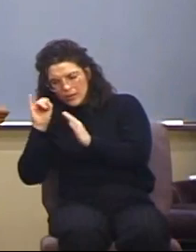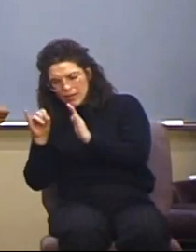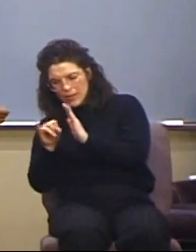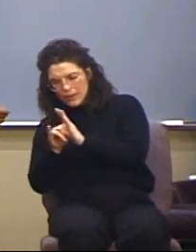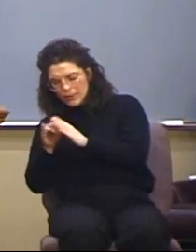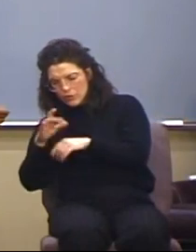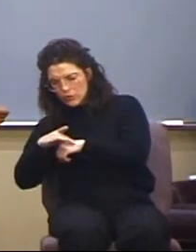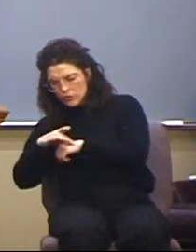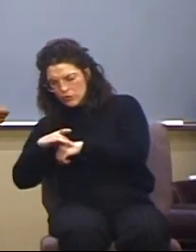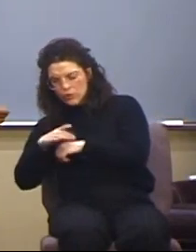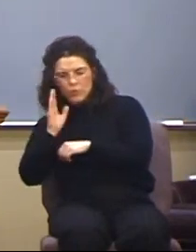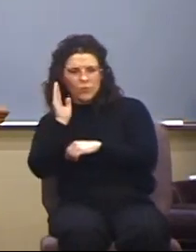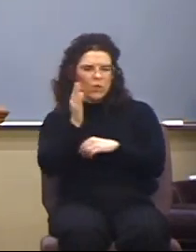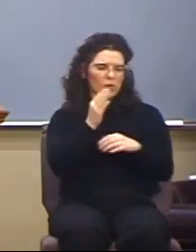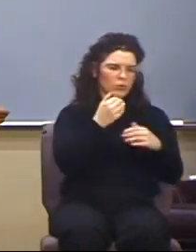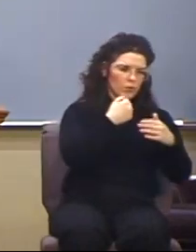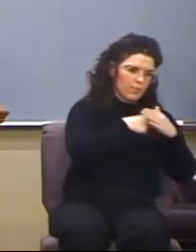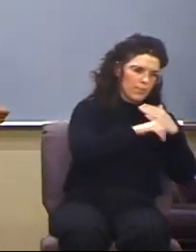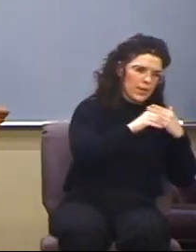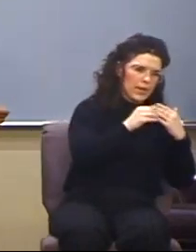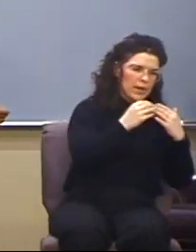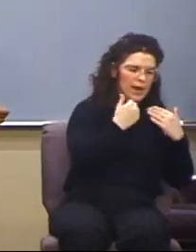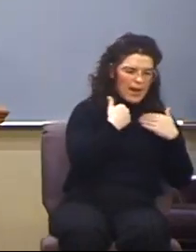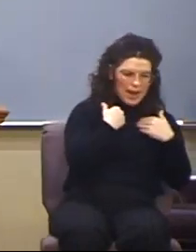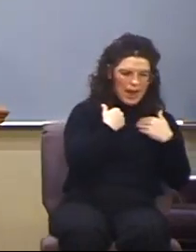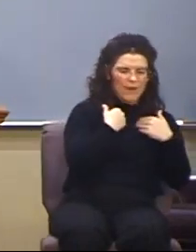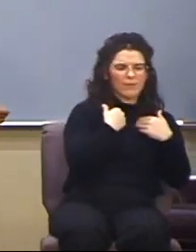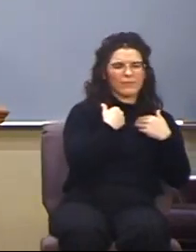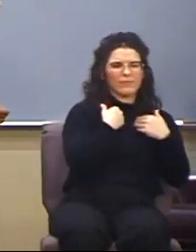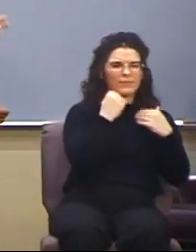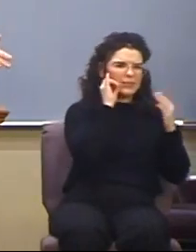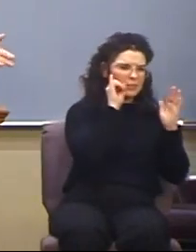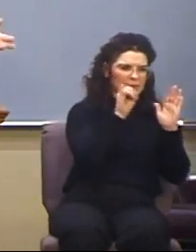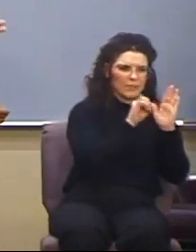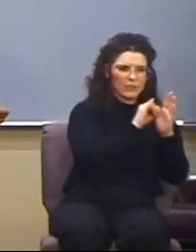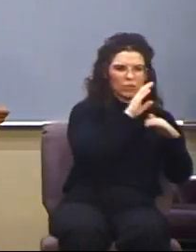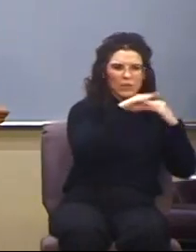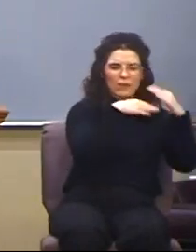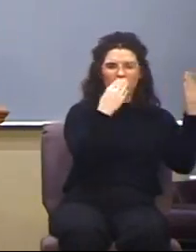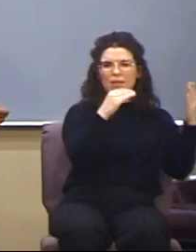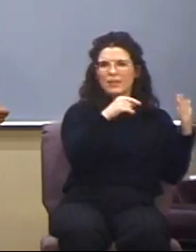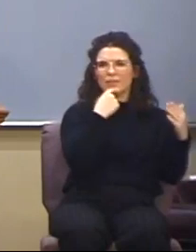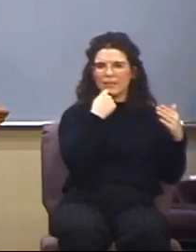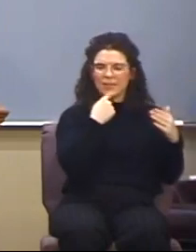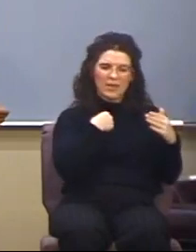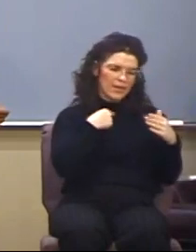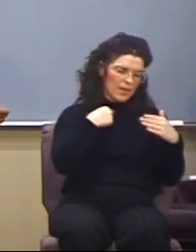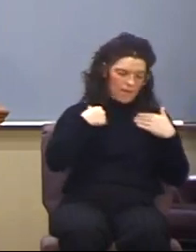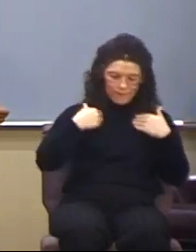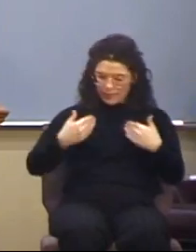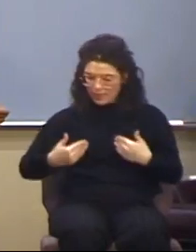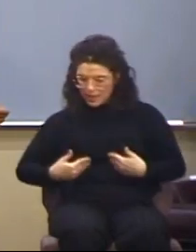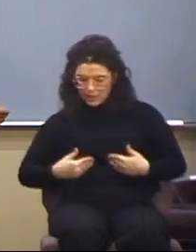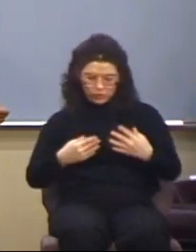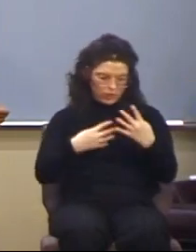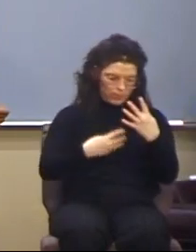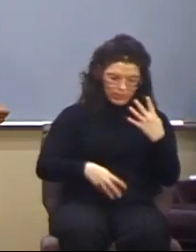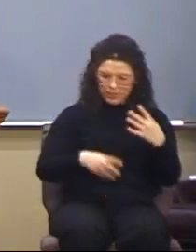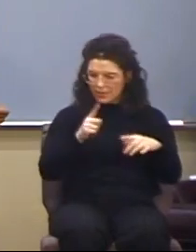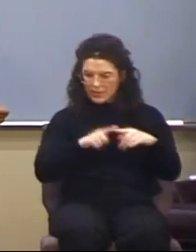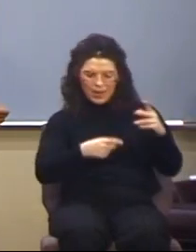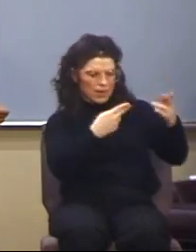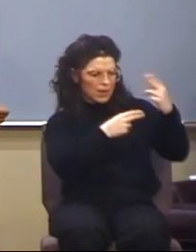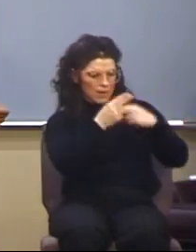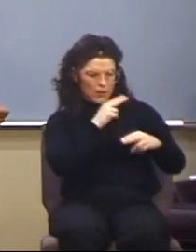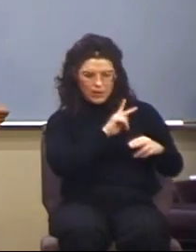also bear the image of the heavenly. Now, this I say, brethren, that flesh and blood cannot inherit the kingdom of God, neither